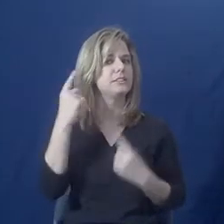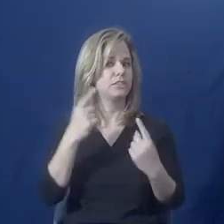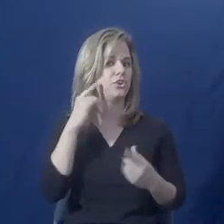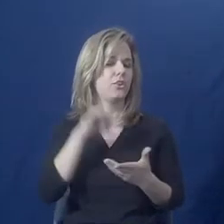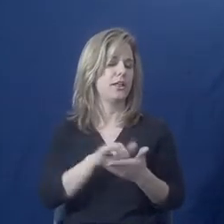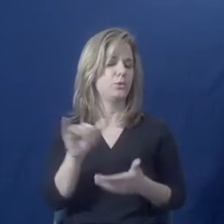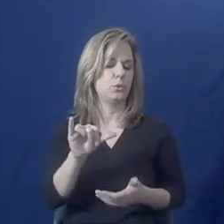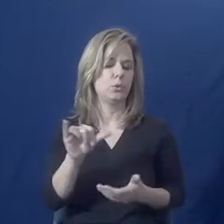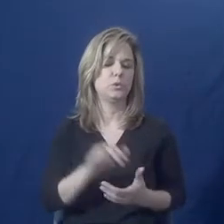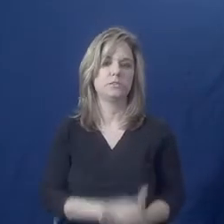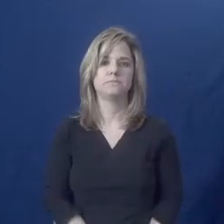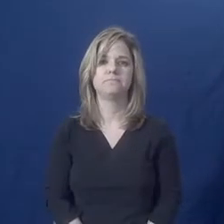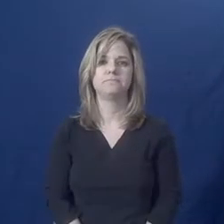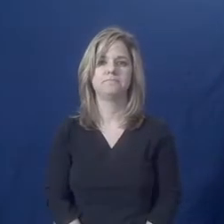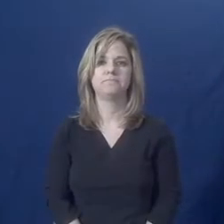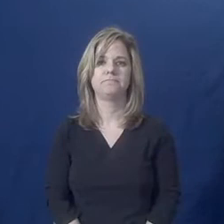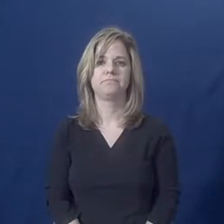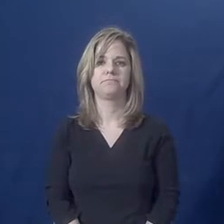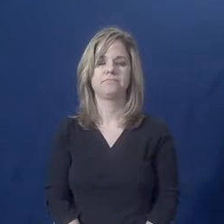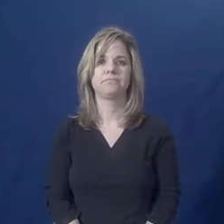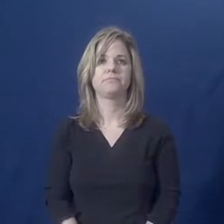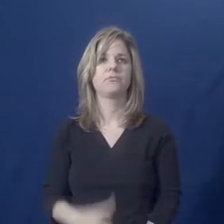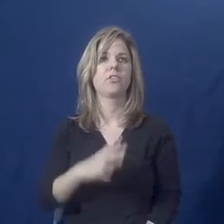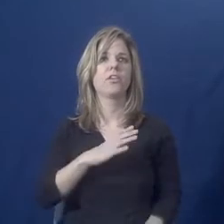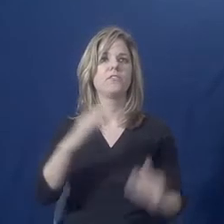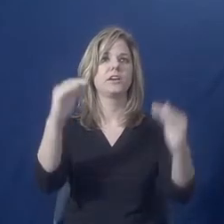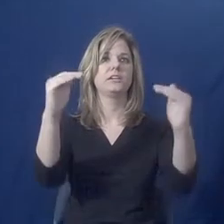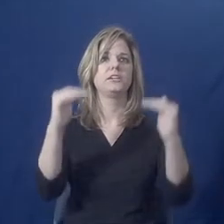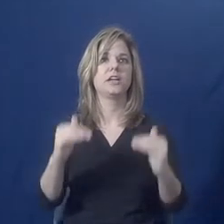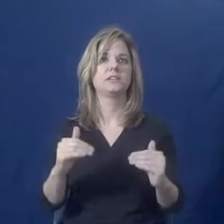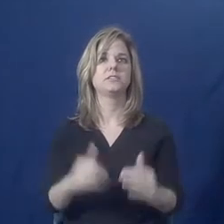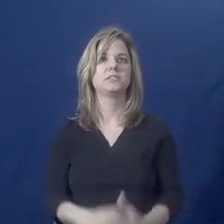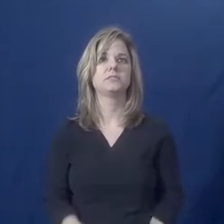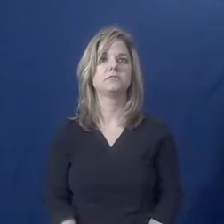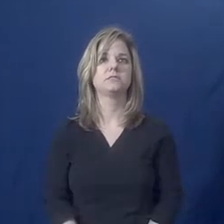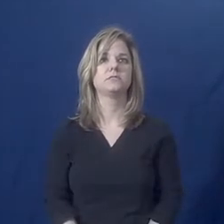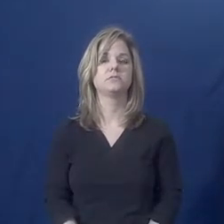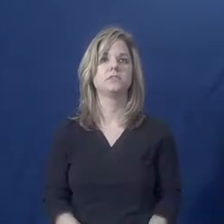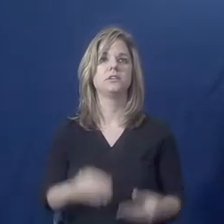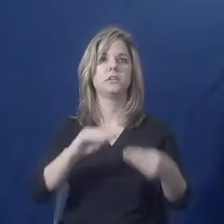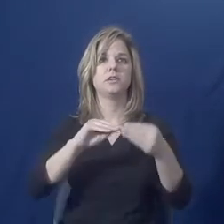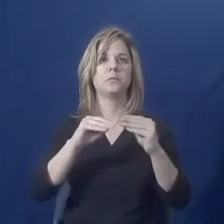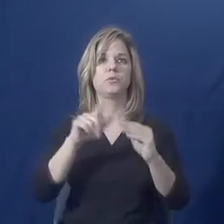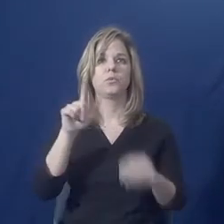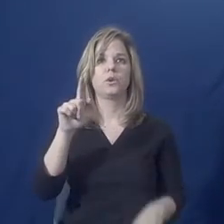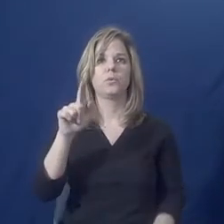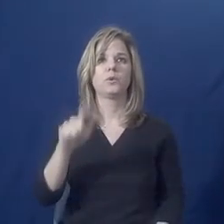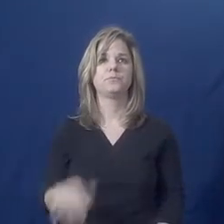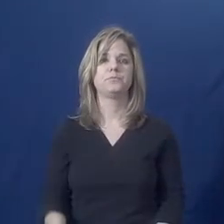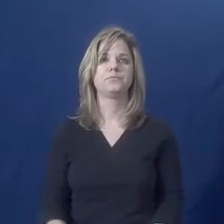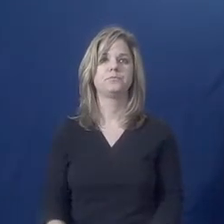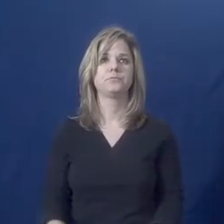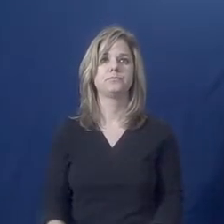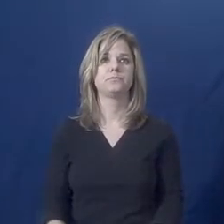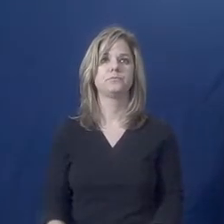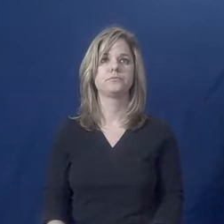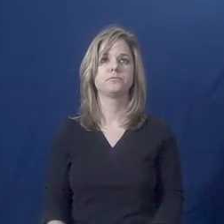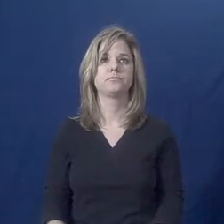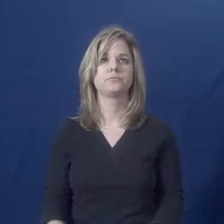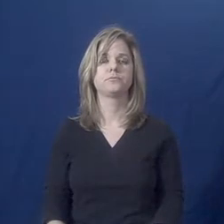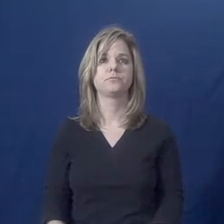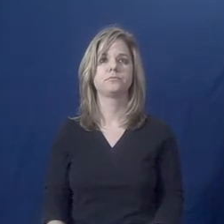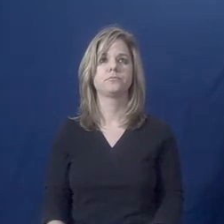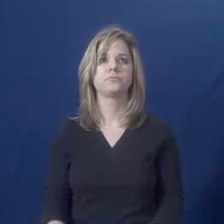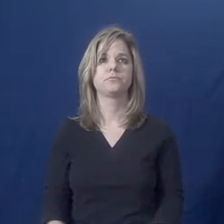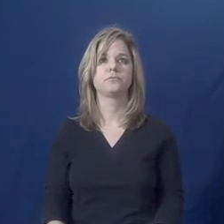If you go on to the next slide, which is slide 21, it's important that you discuss any